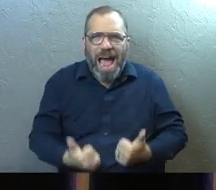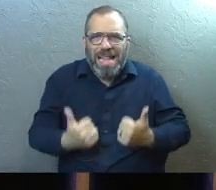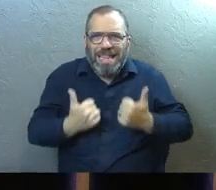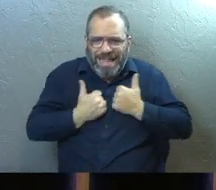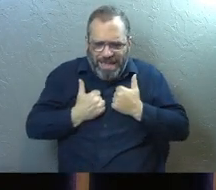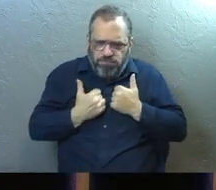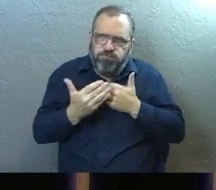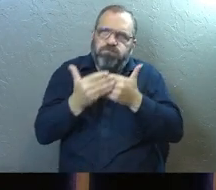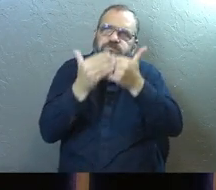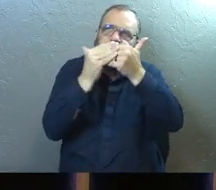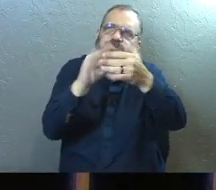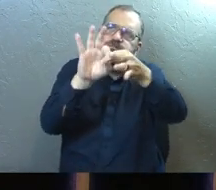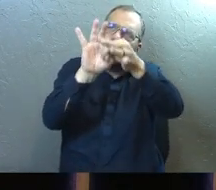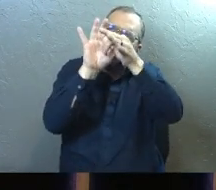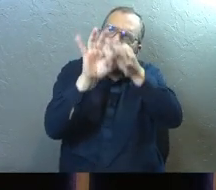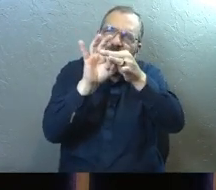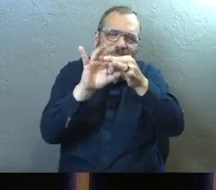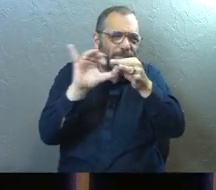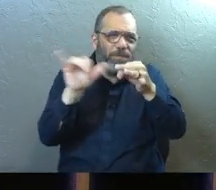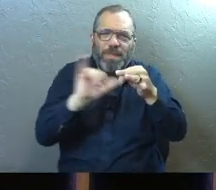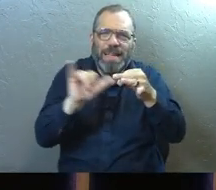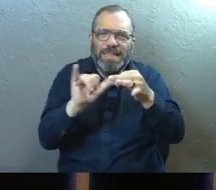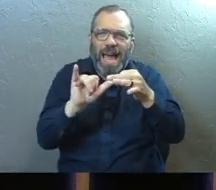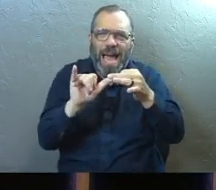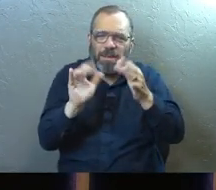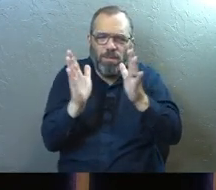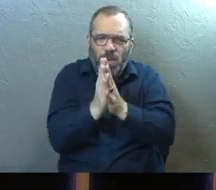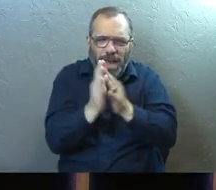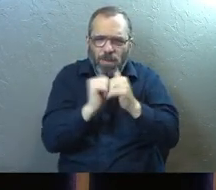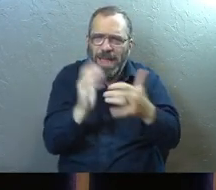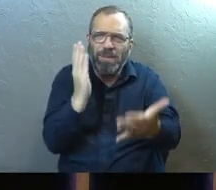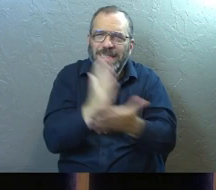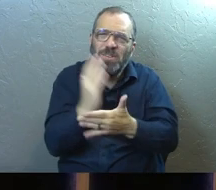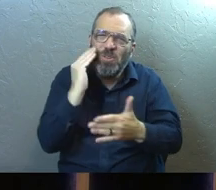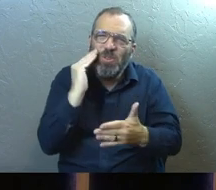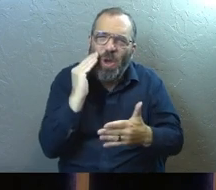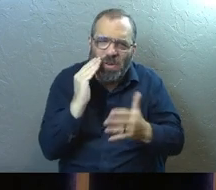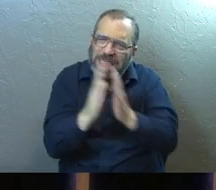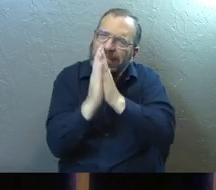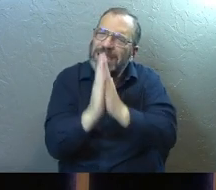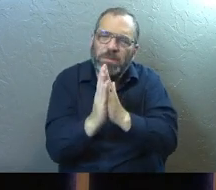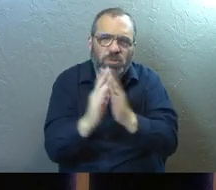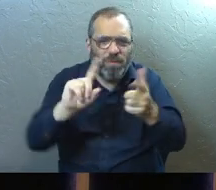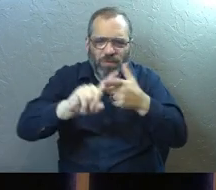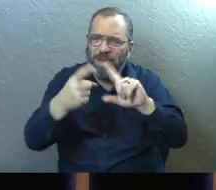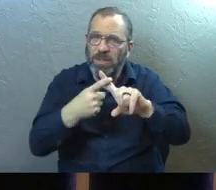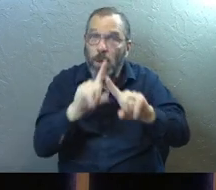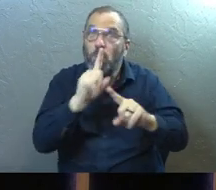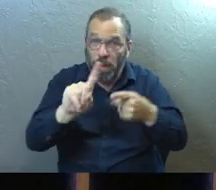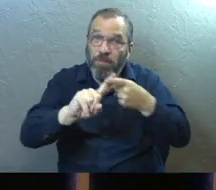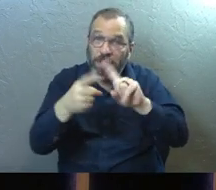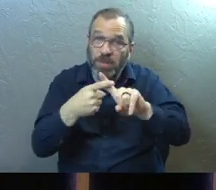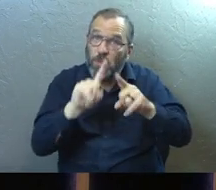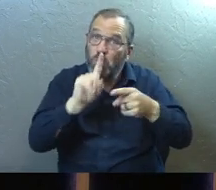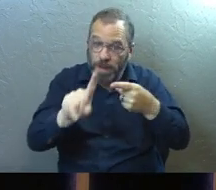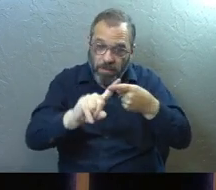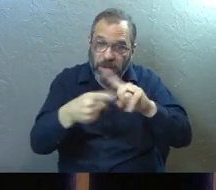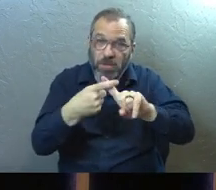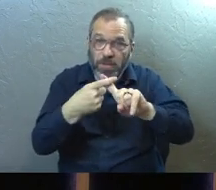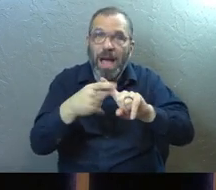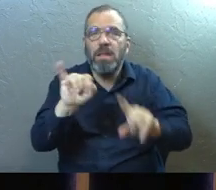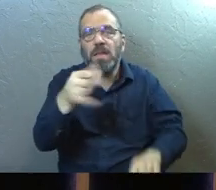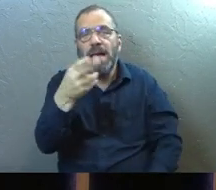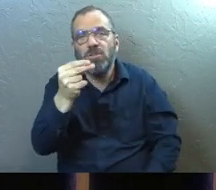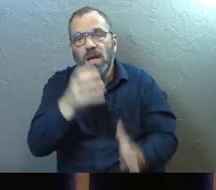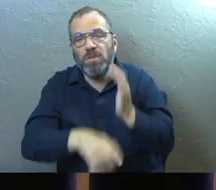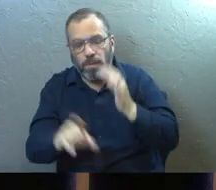in such a close relationship with Jesus. It's like the whole praying without ceasing thing. It's like you have a friendship for real. So like